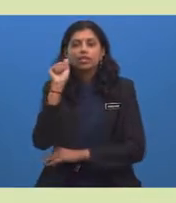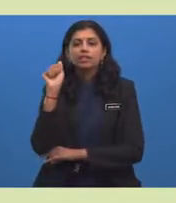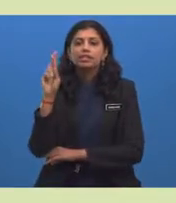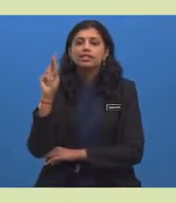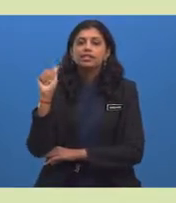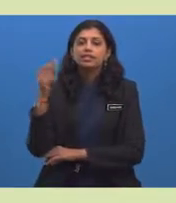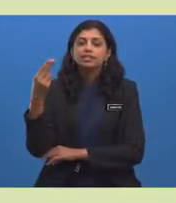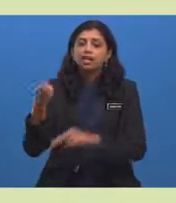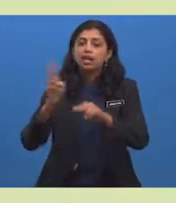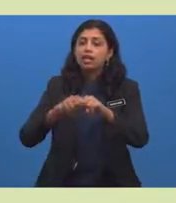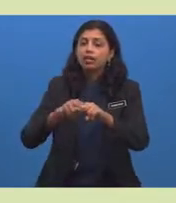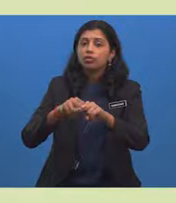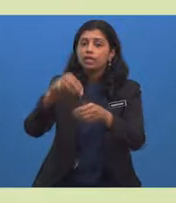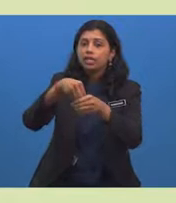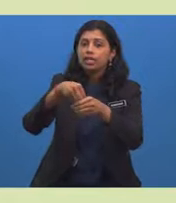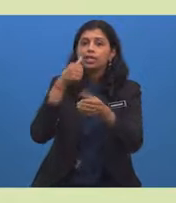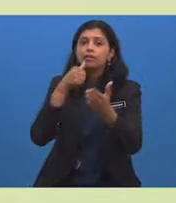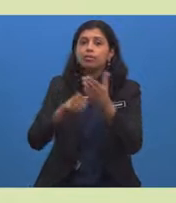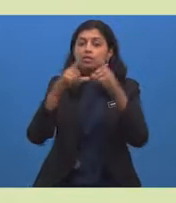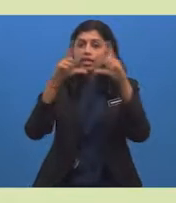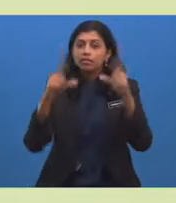include in the postcard?